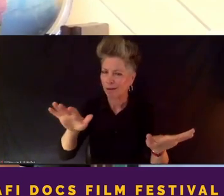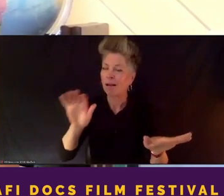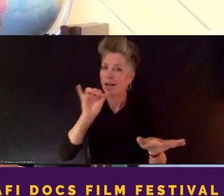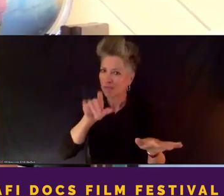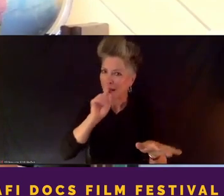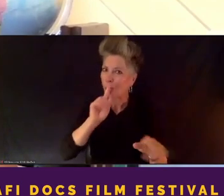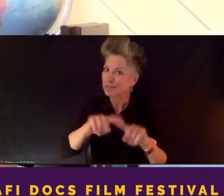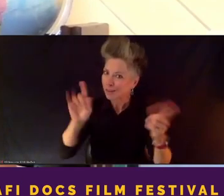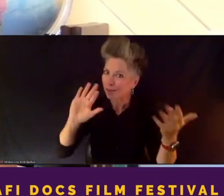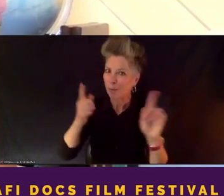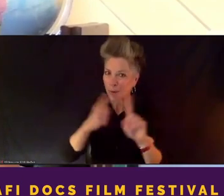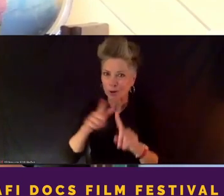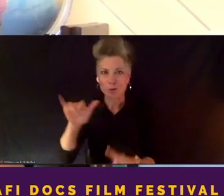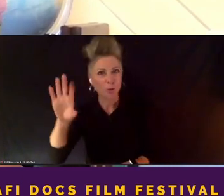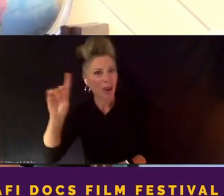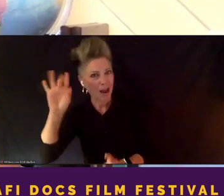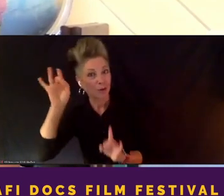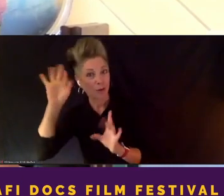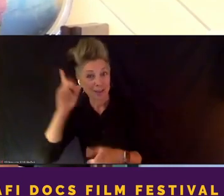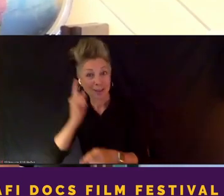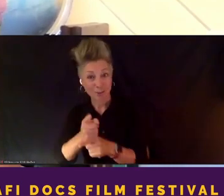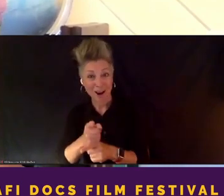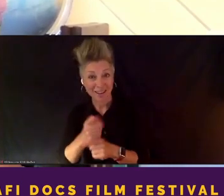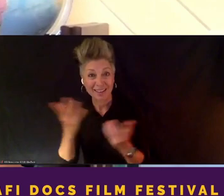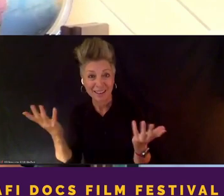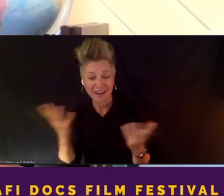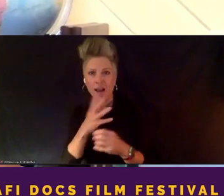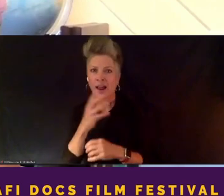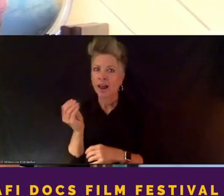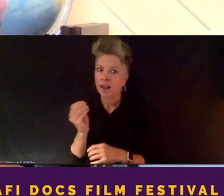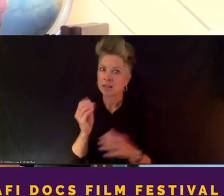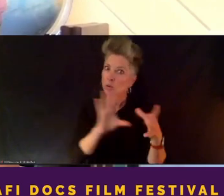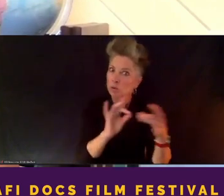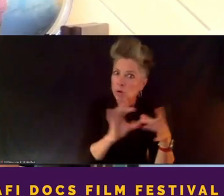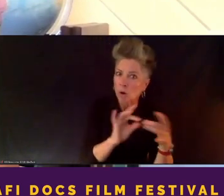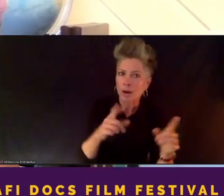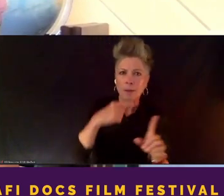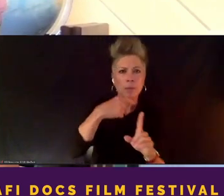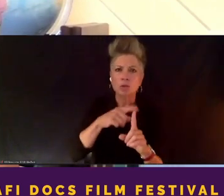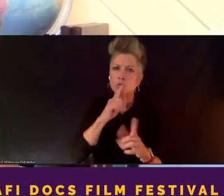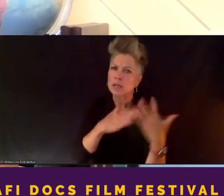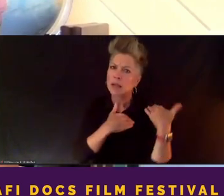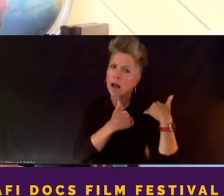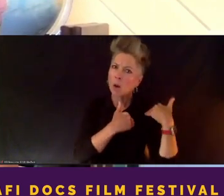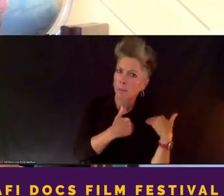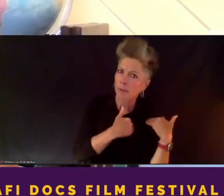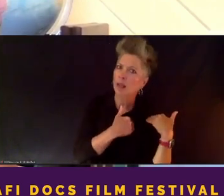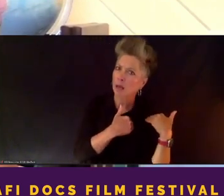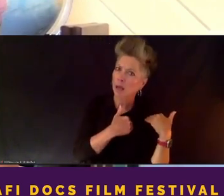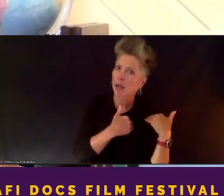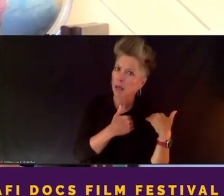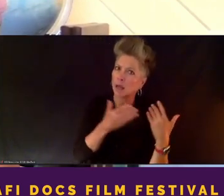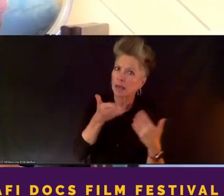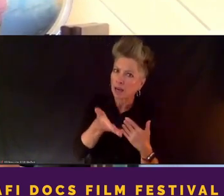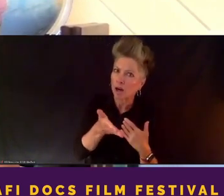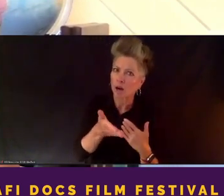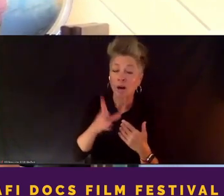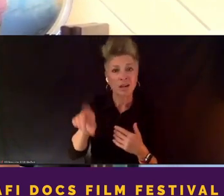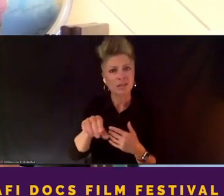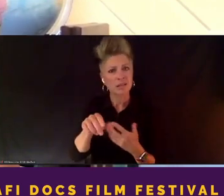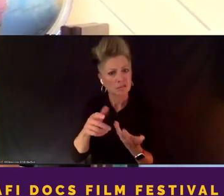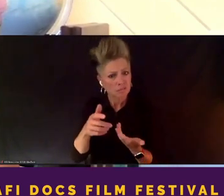Right. So it was a different story. And there was a real accountability angle here. You know, because the other question that people really